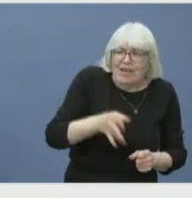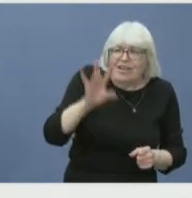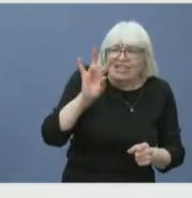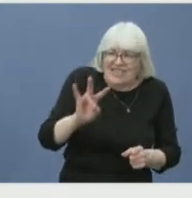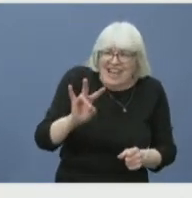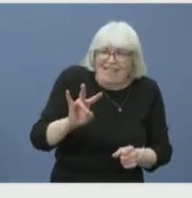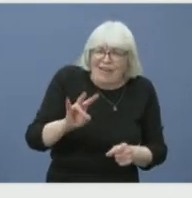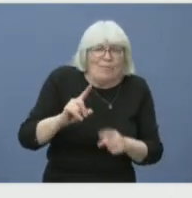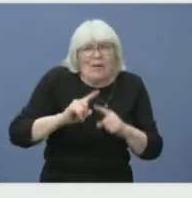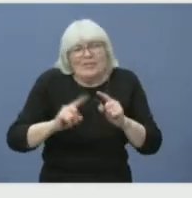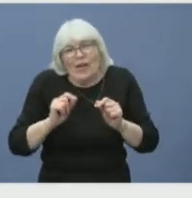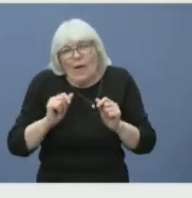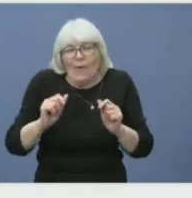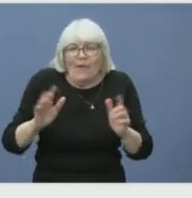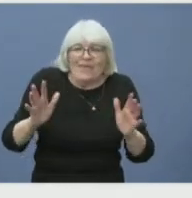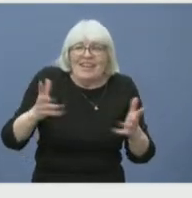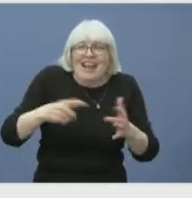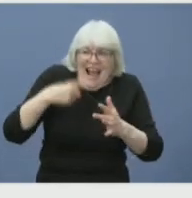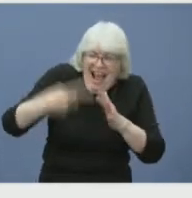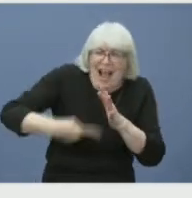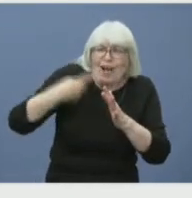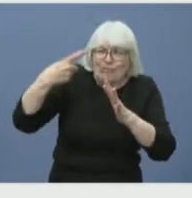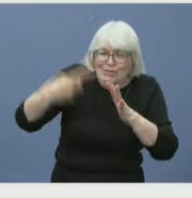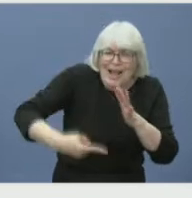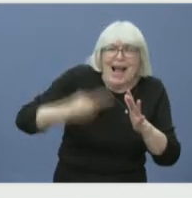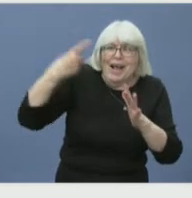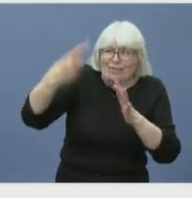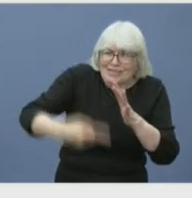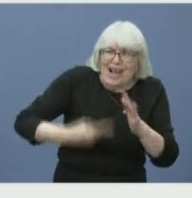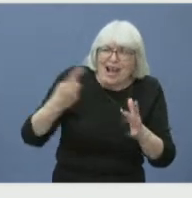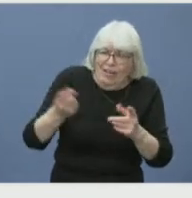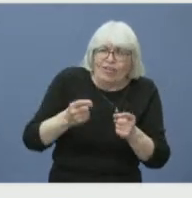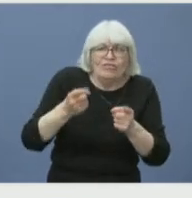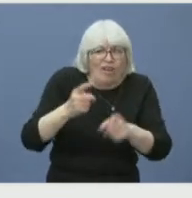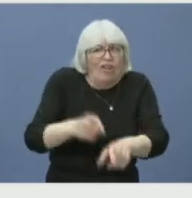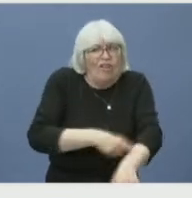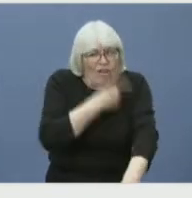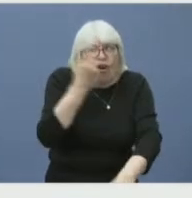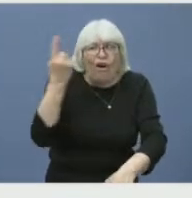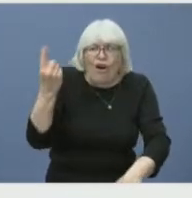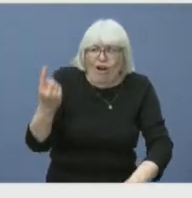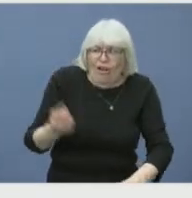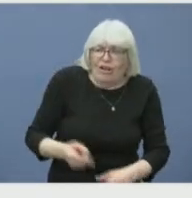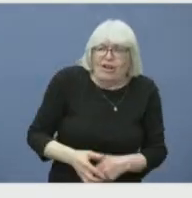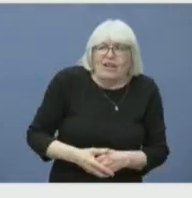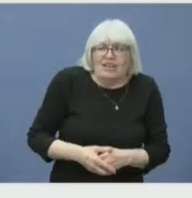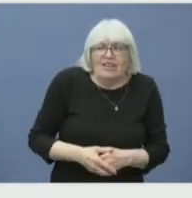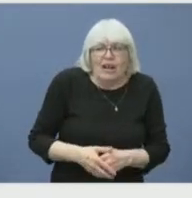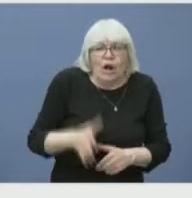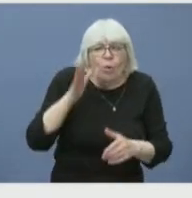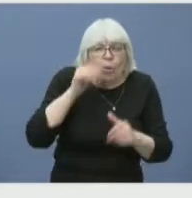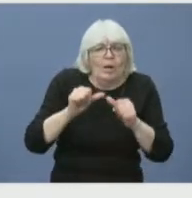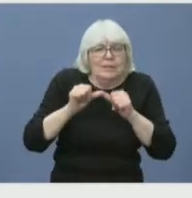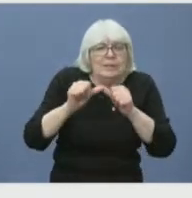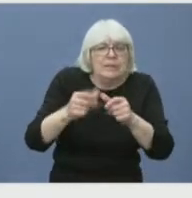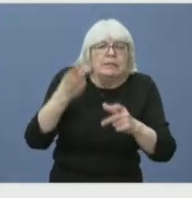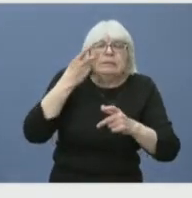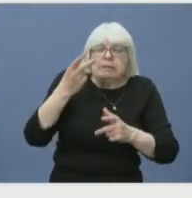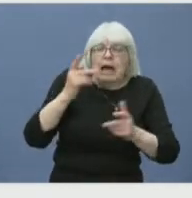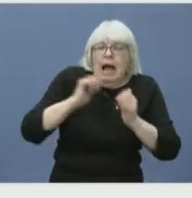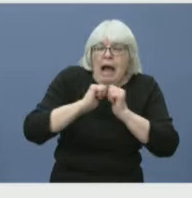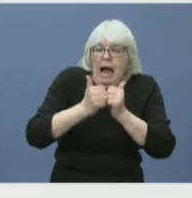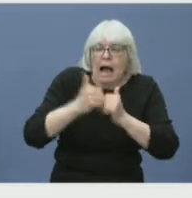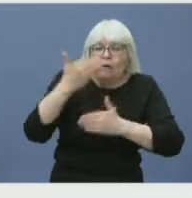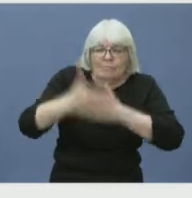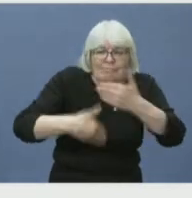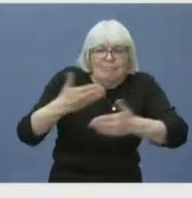hours and we'll continue to do so. And hopefully we see some fairly quick movement on that in the